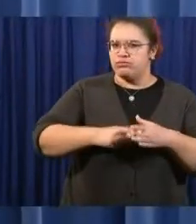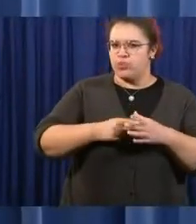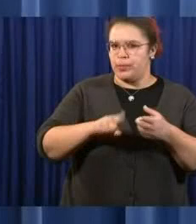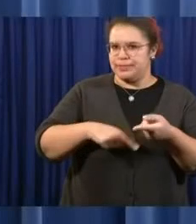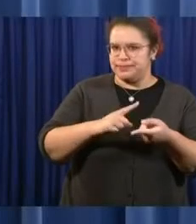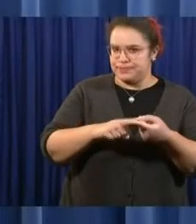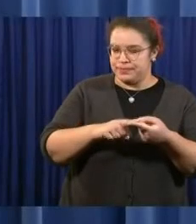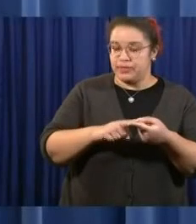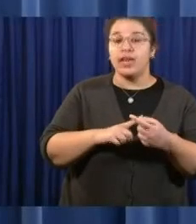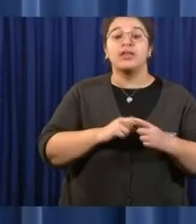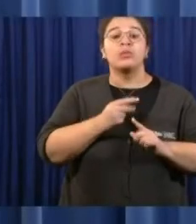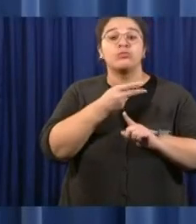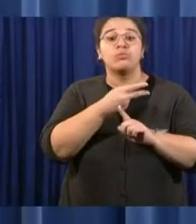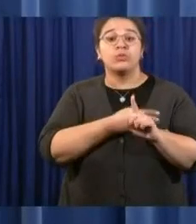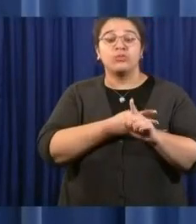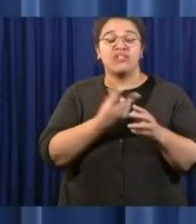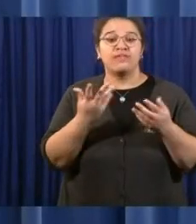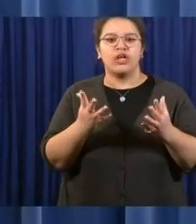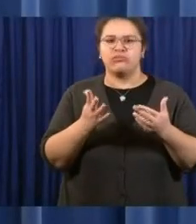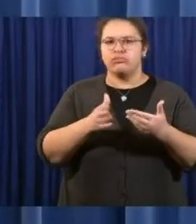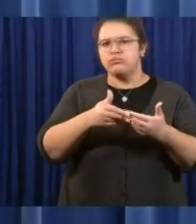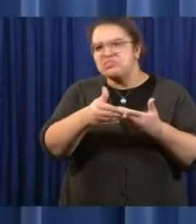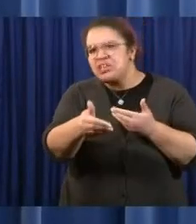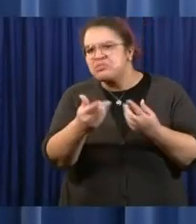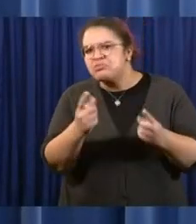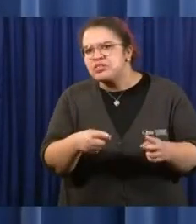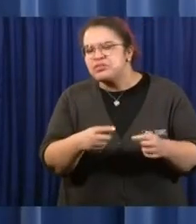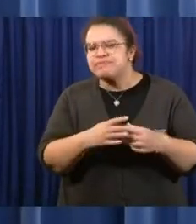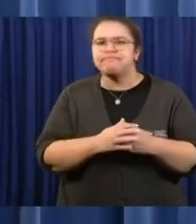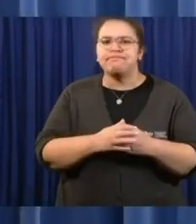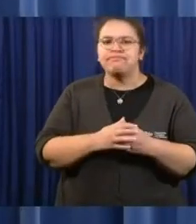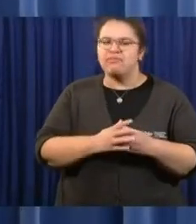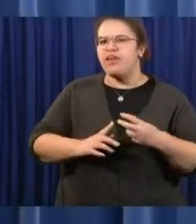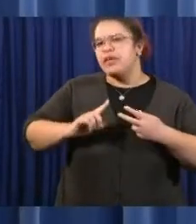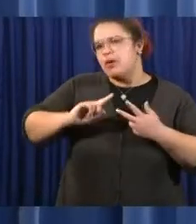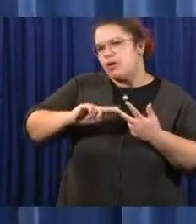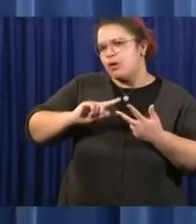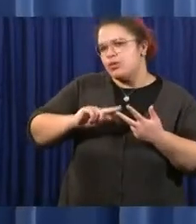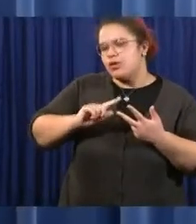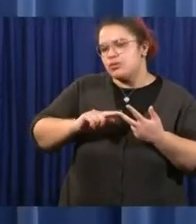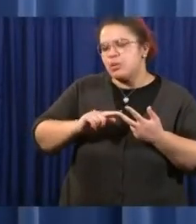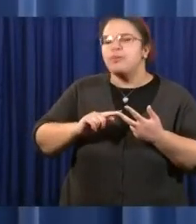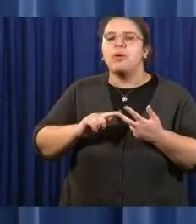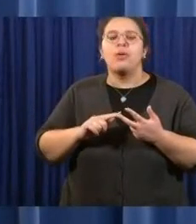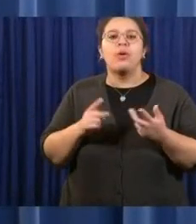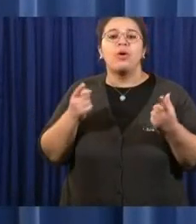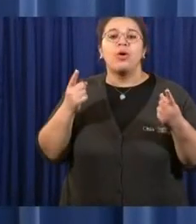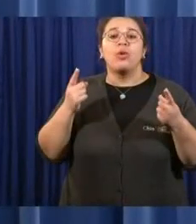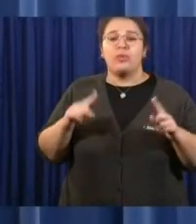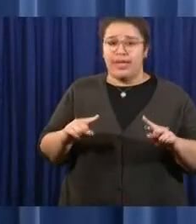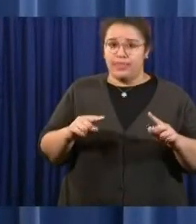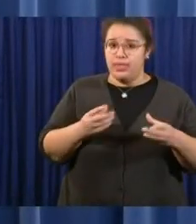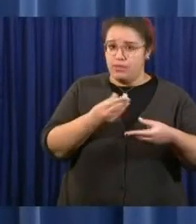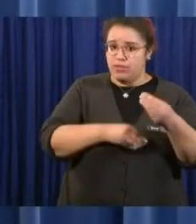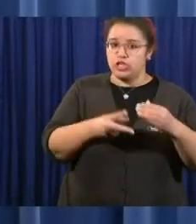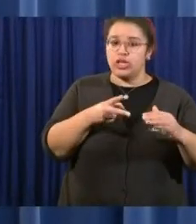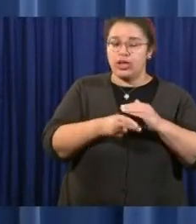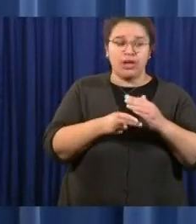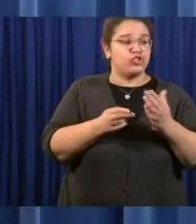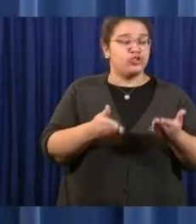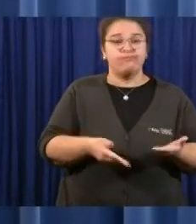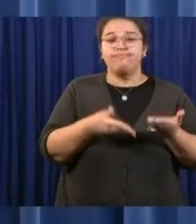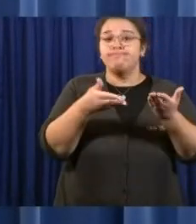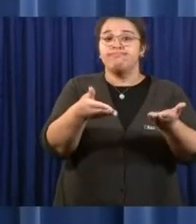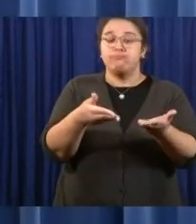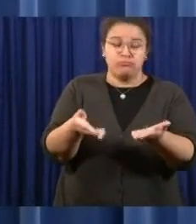after the two months? And also, what was the biggest pushback that you got when you presented these cuts? Did people lobby for